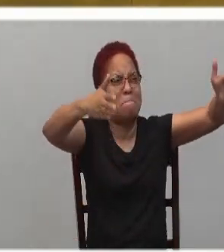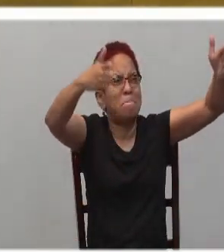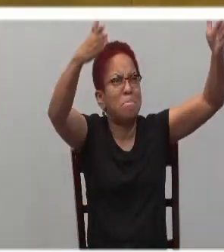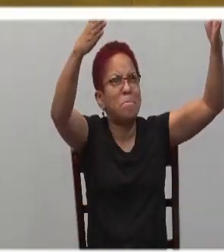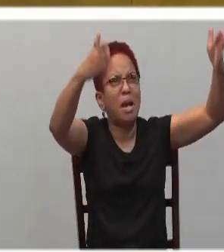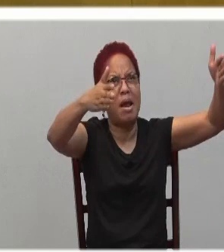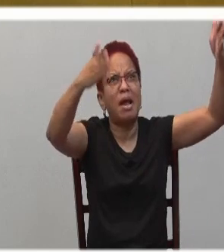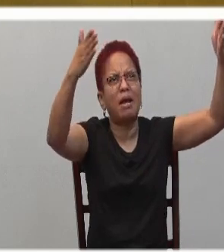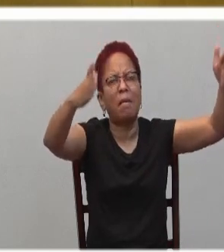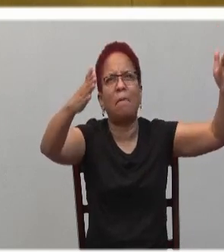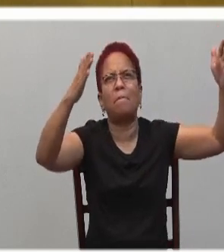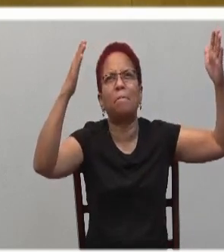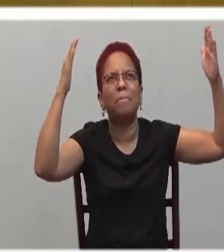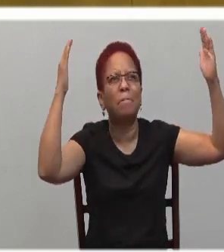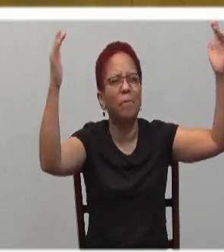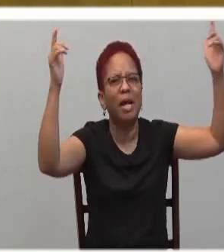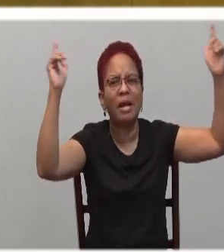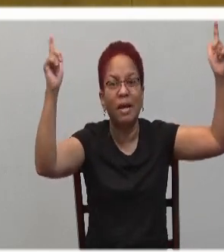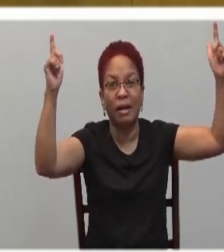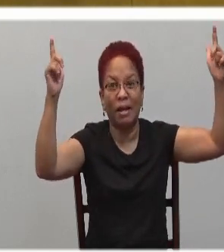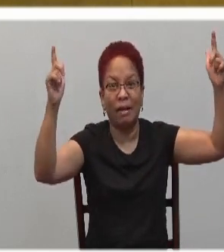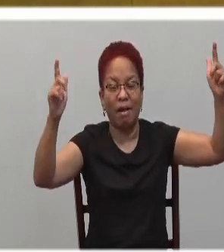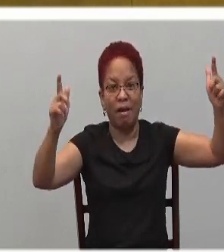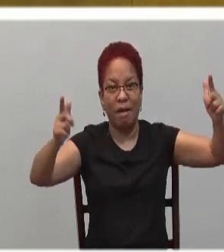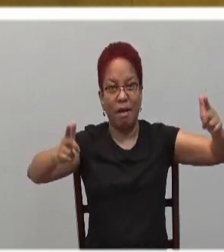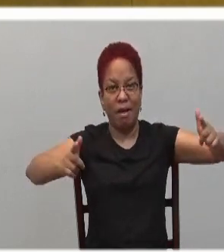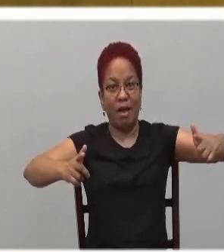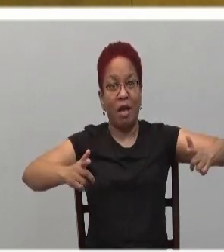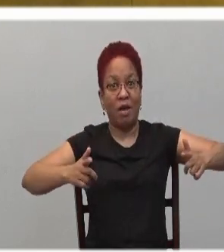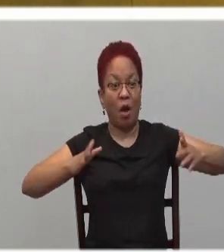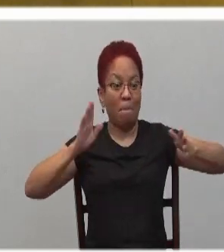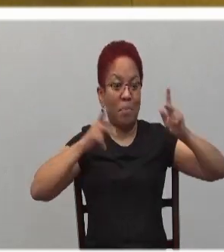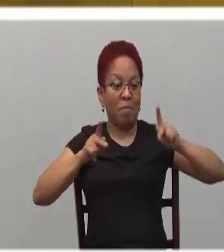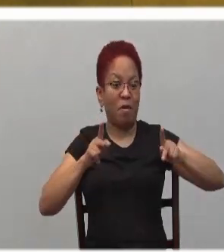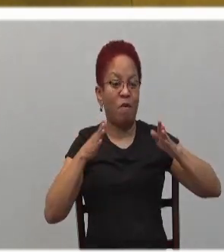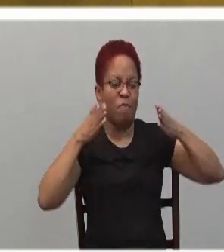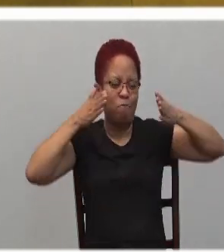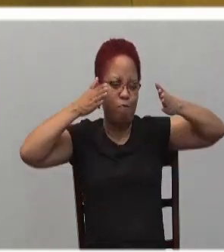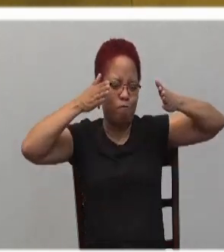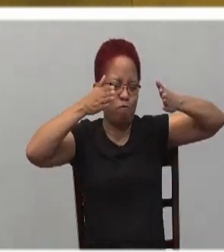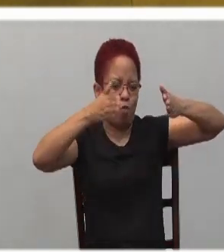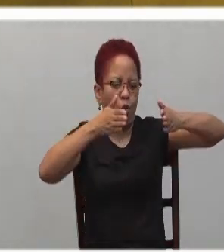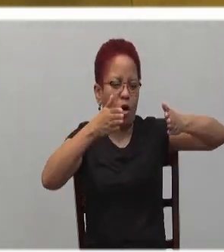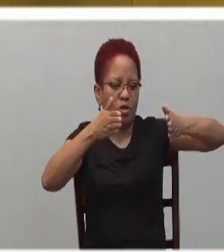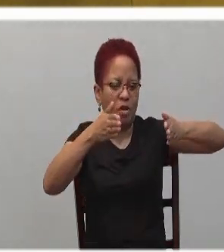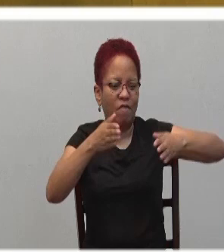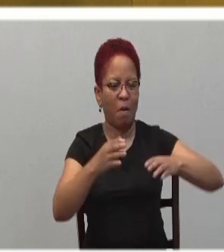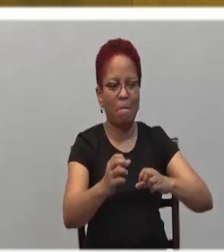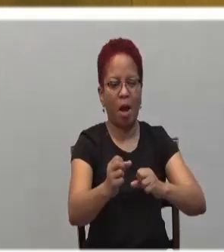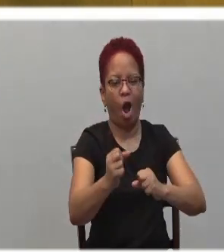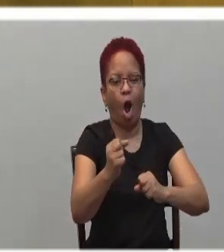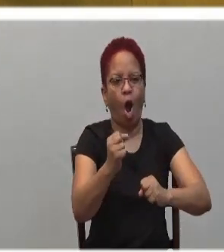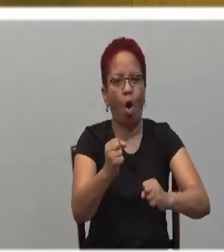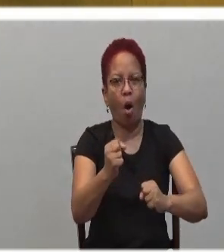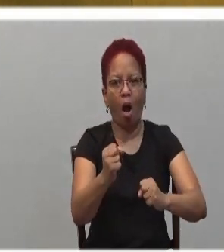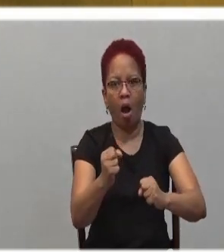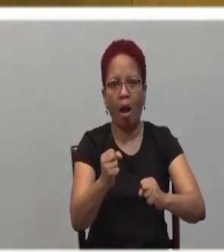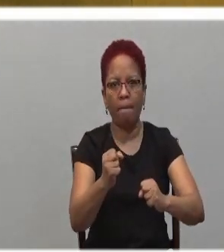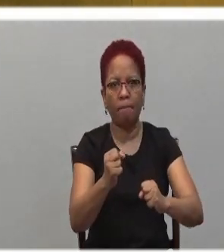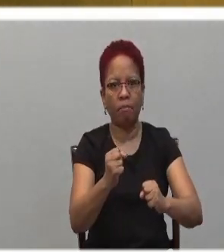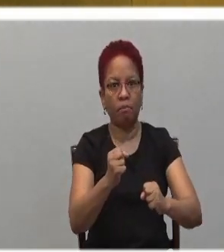the temple life among the priests and the people became the center of power and the center of corruption.